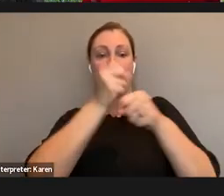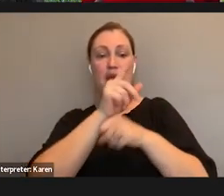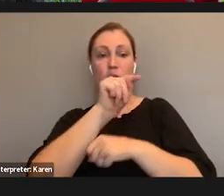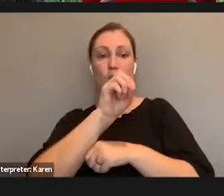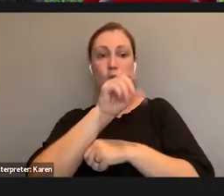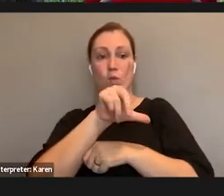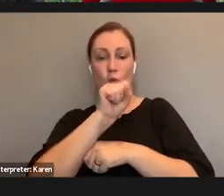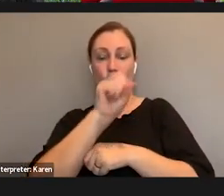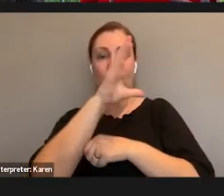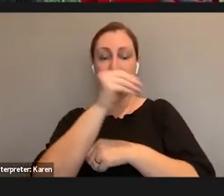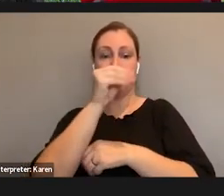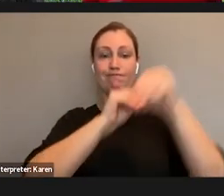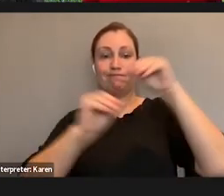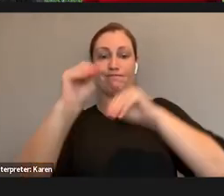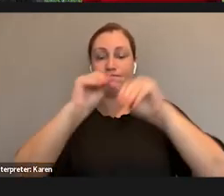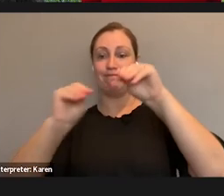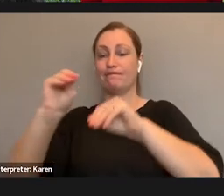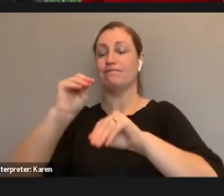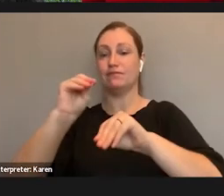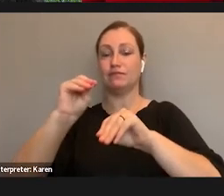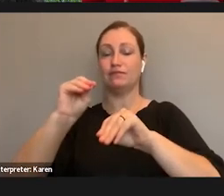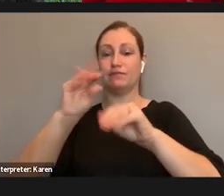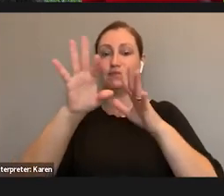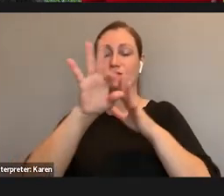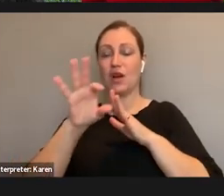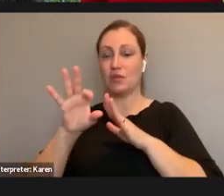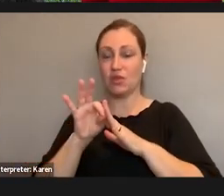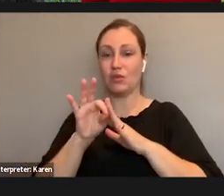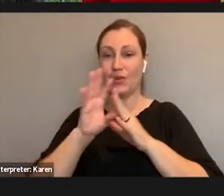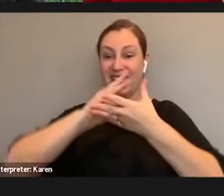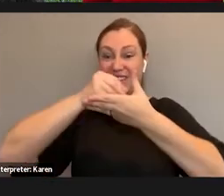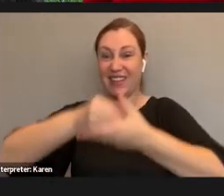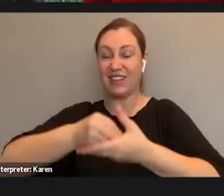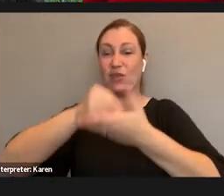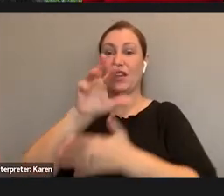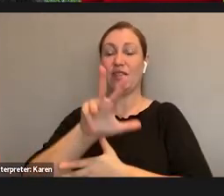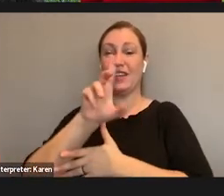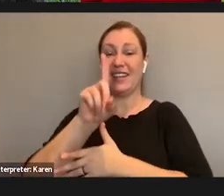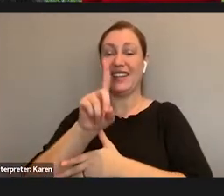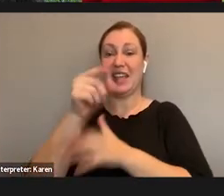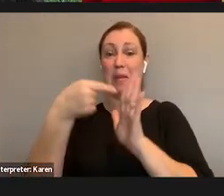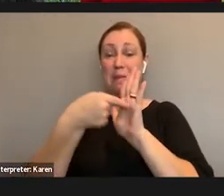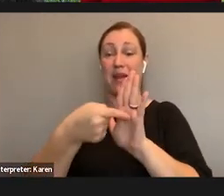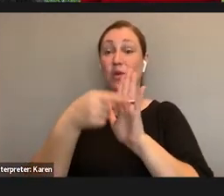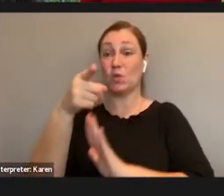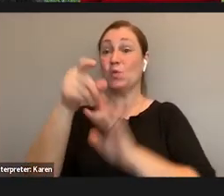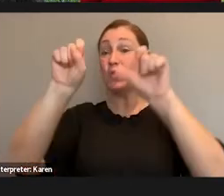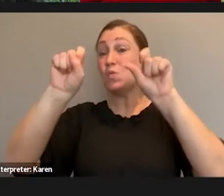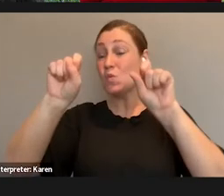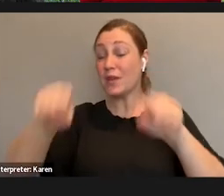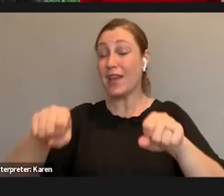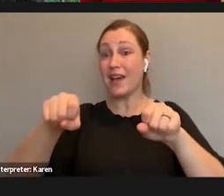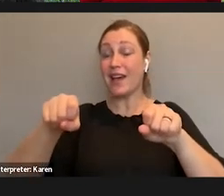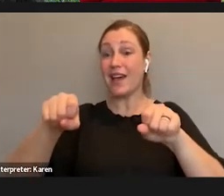options into this 3D model. So you can basically explore